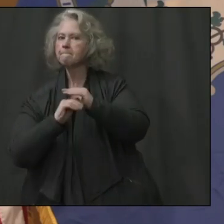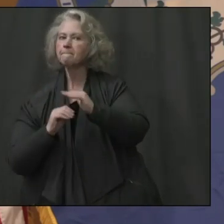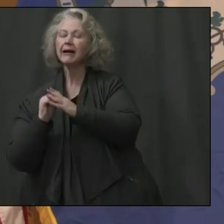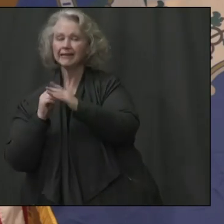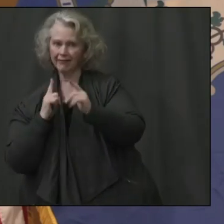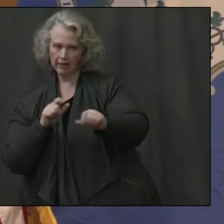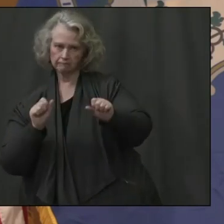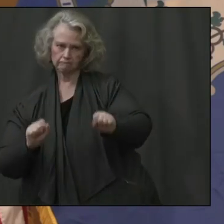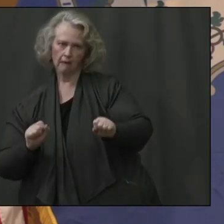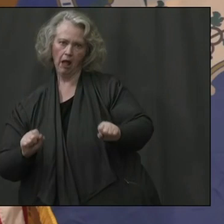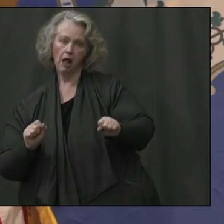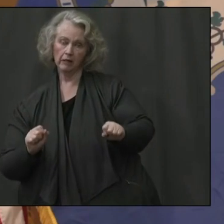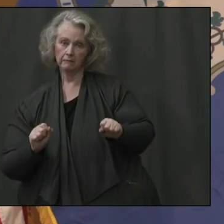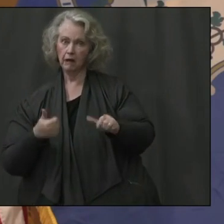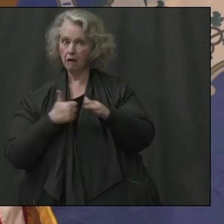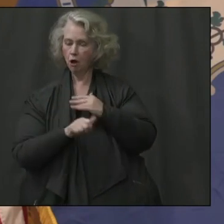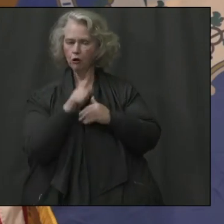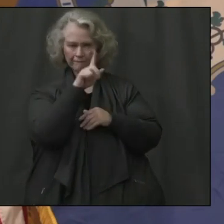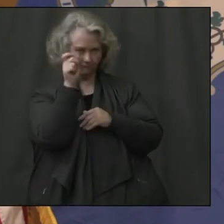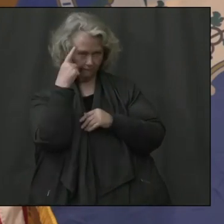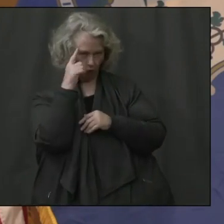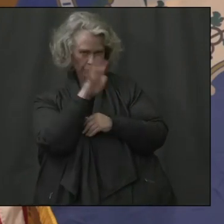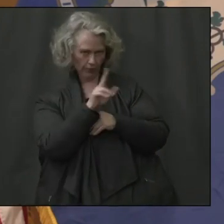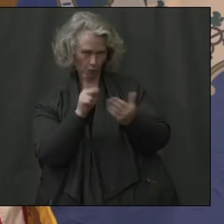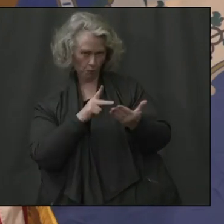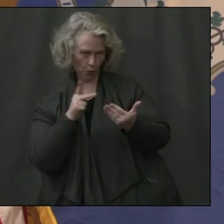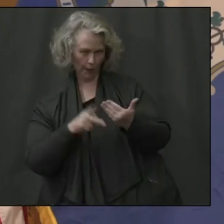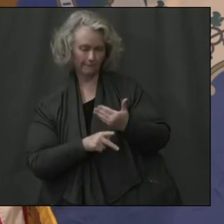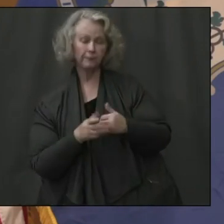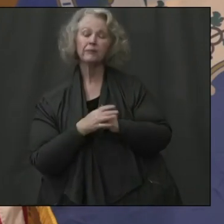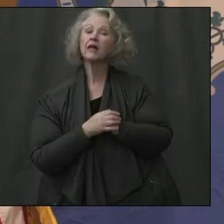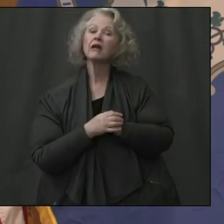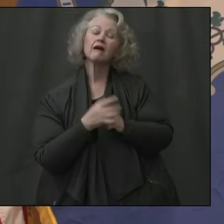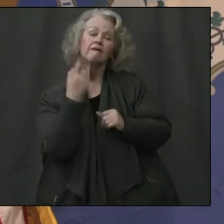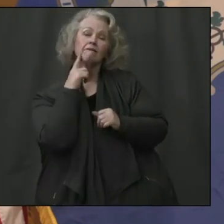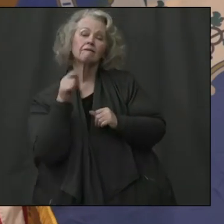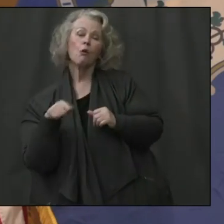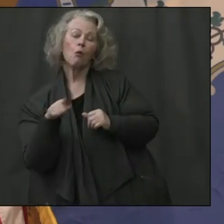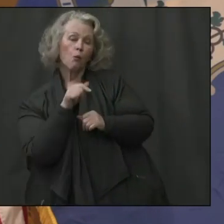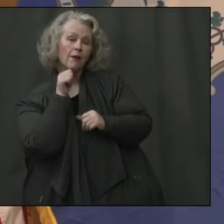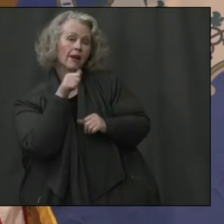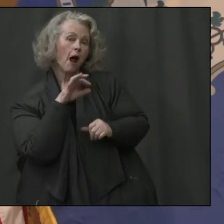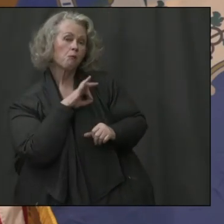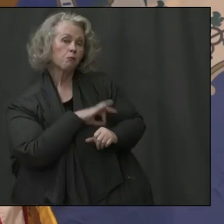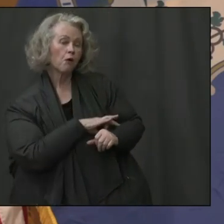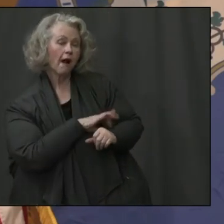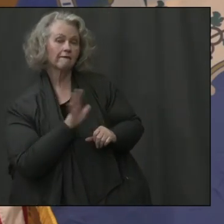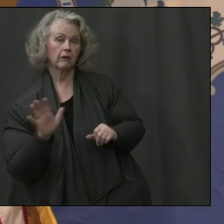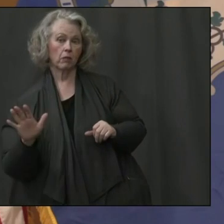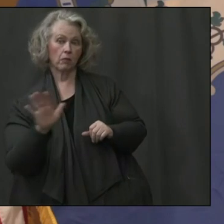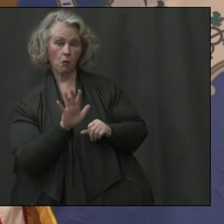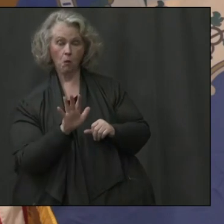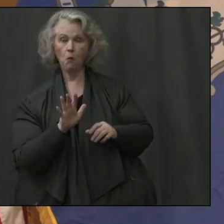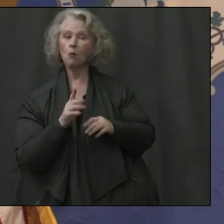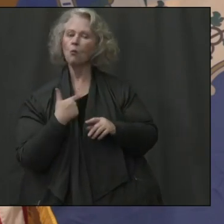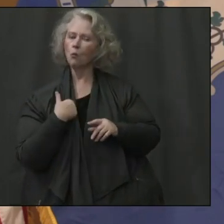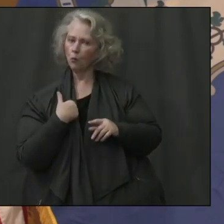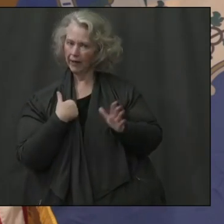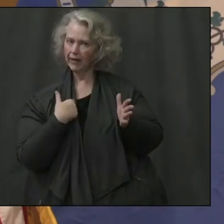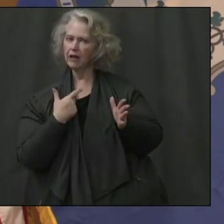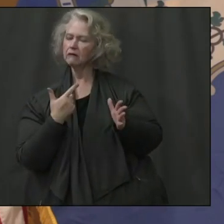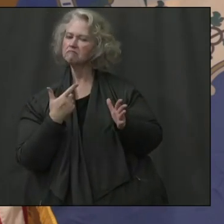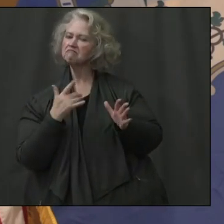allowable, um, under the federal program. For our nonprofit partners, um, we have ensured